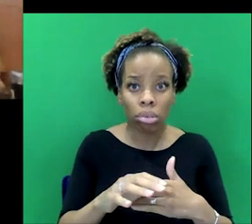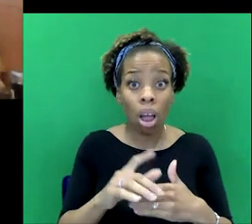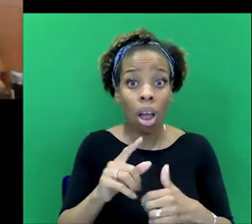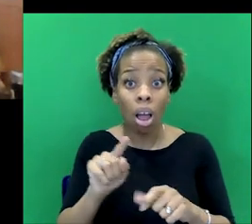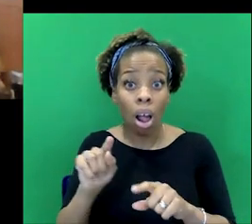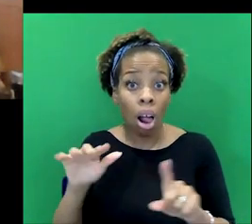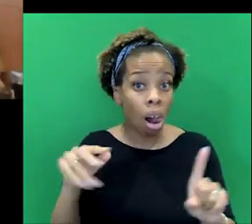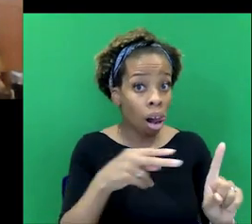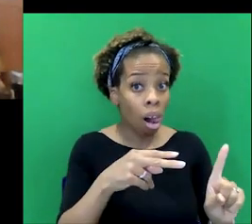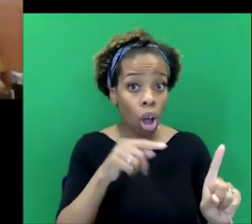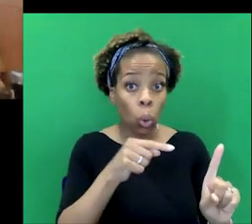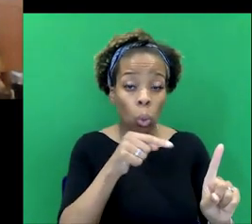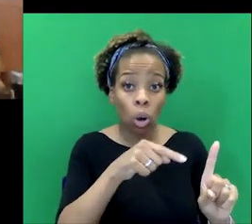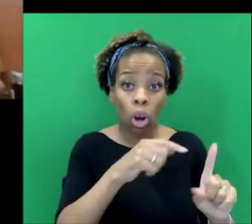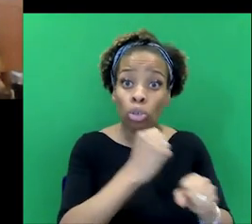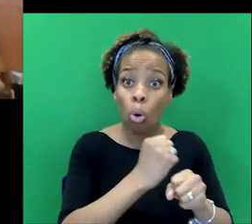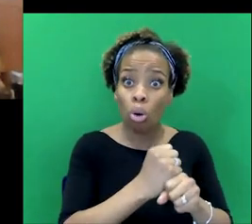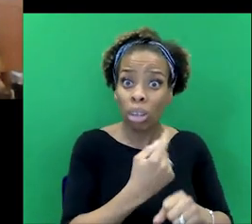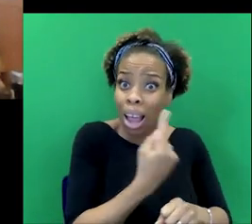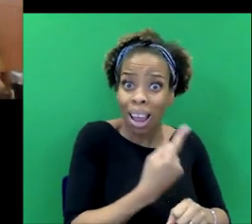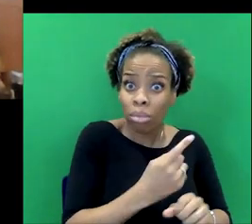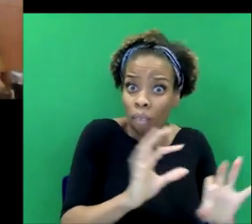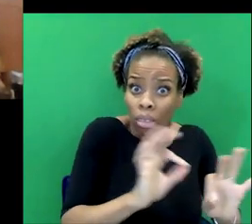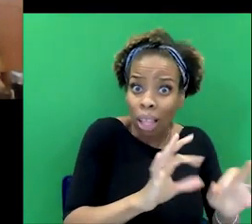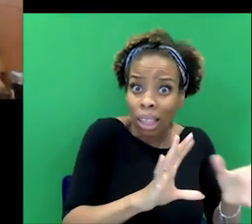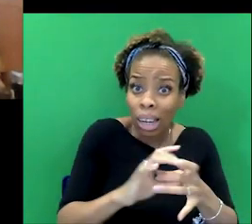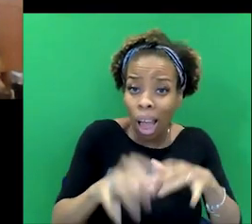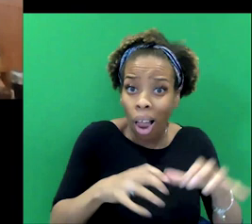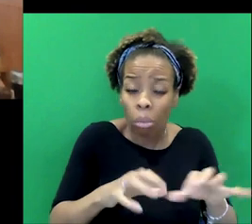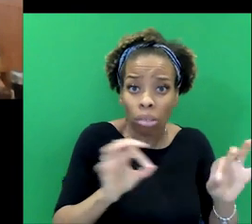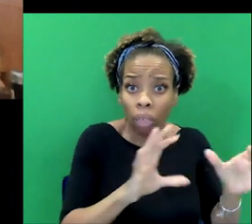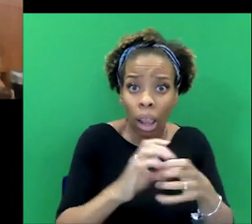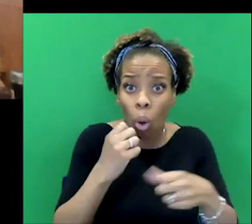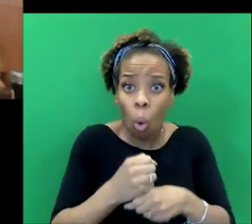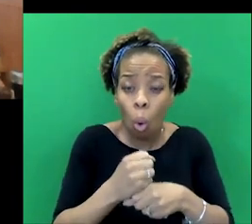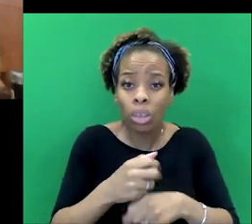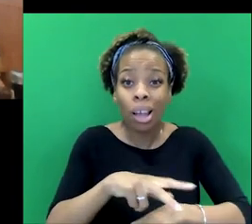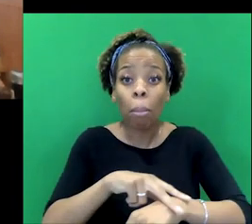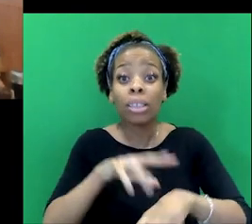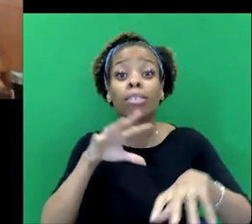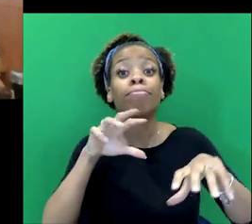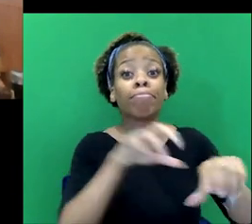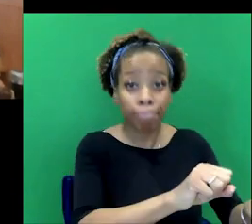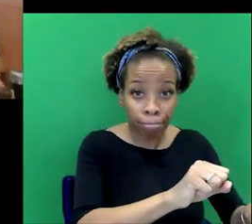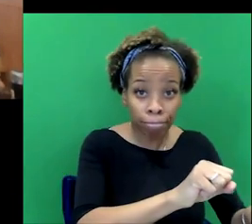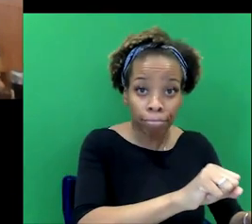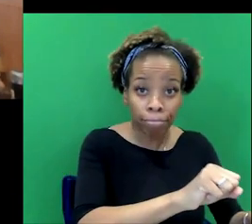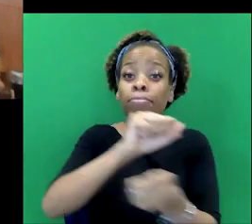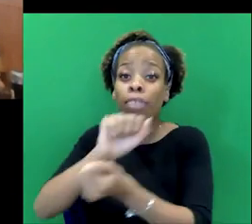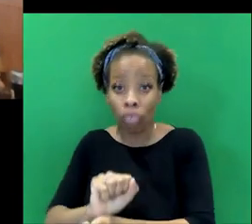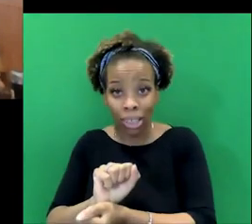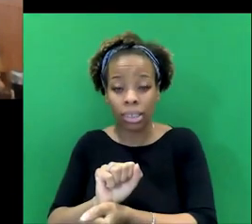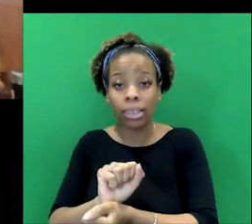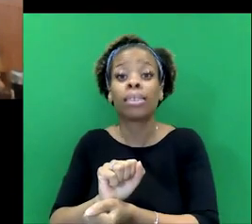who has nothing to do with animals, has no motive for slashing them, but the police catch him. They arrest him. He's tried.